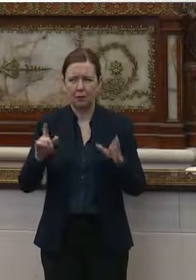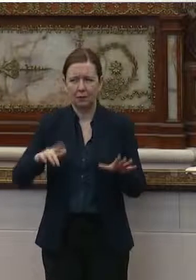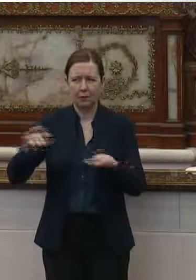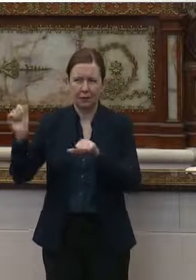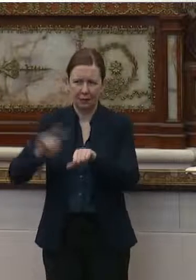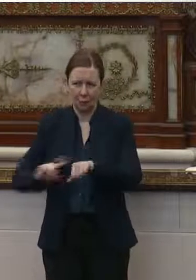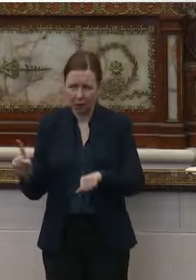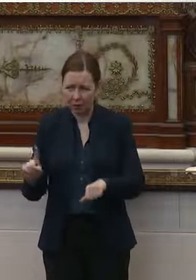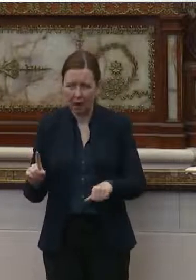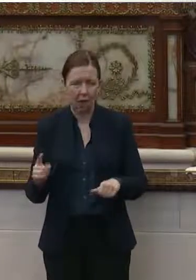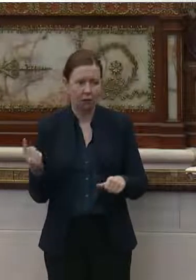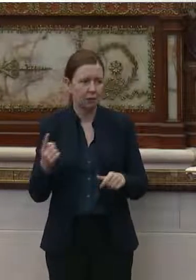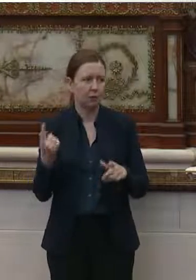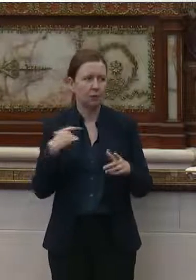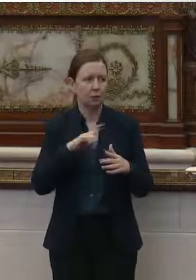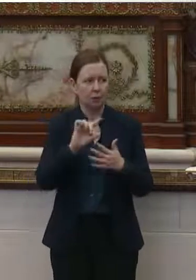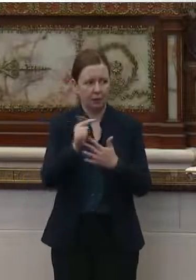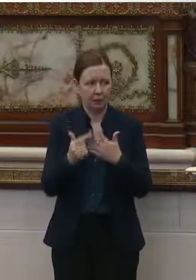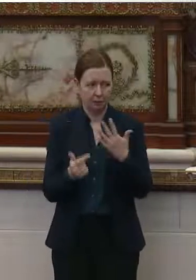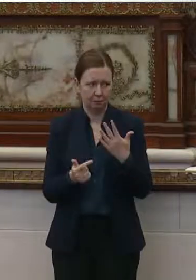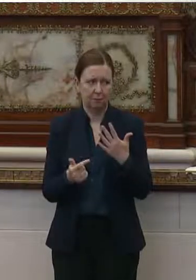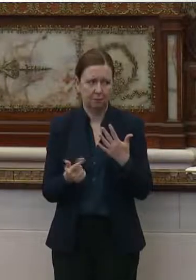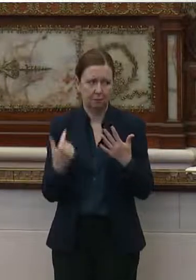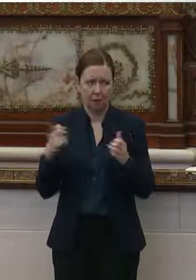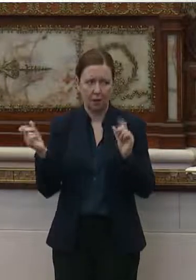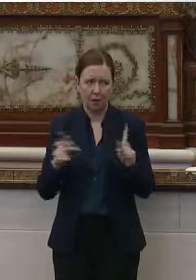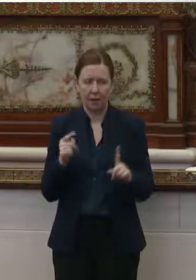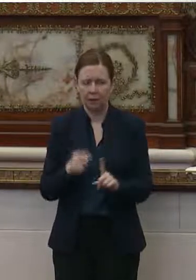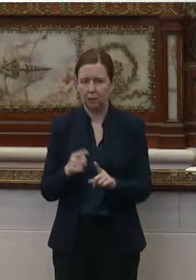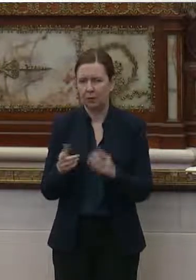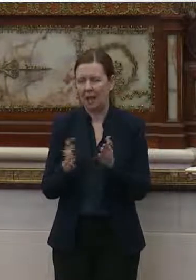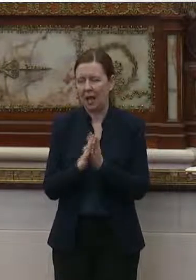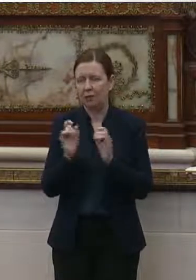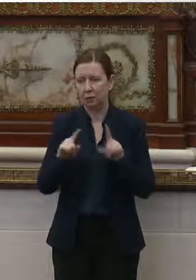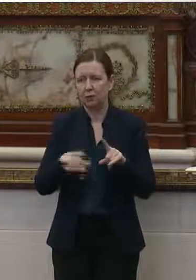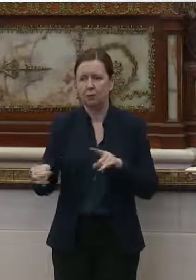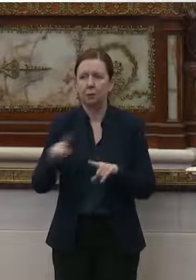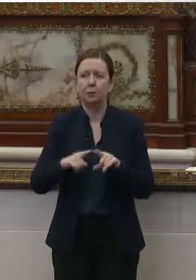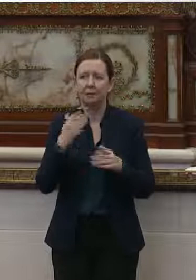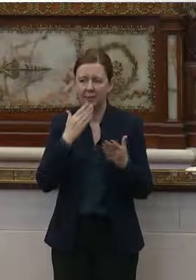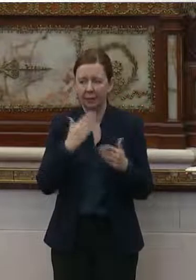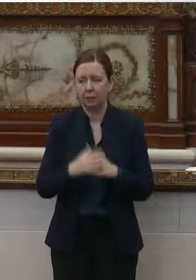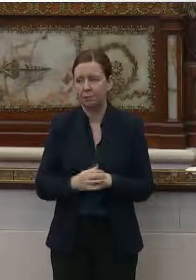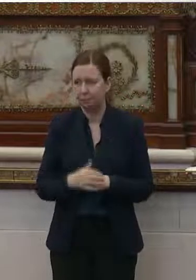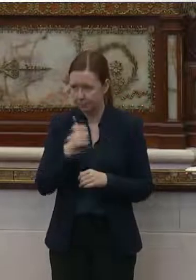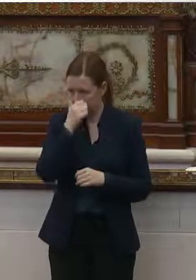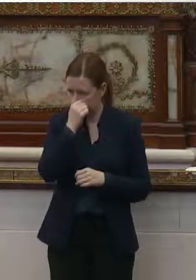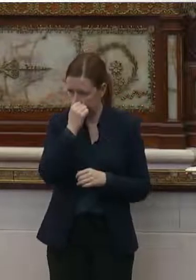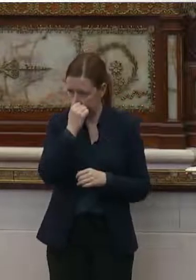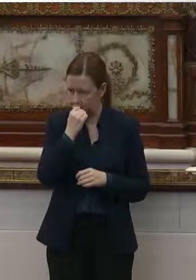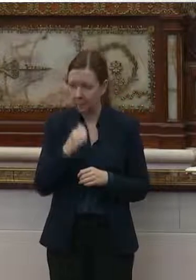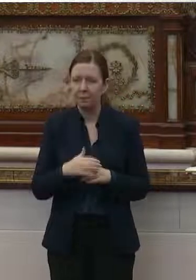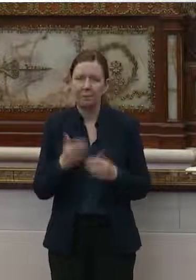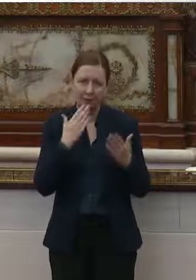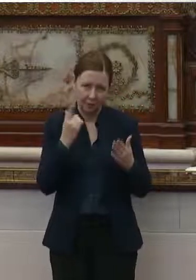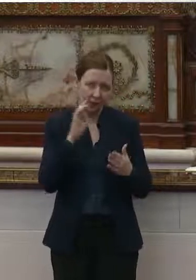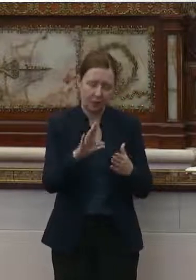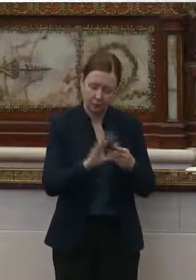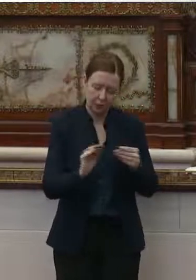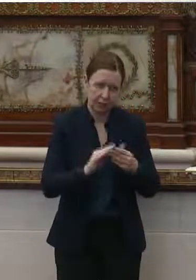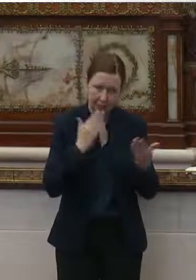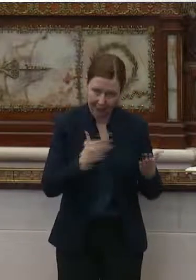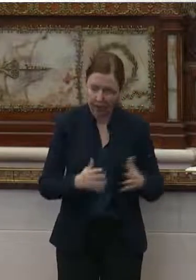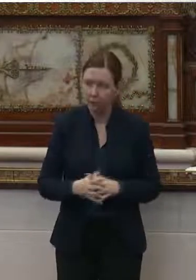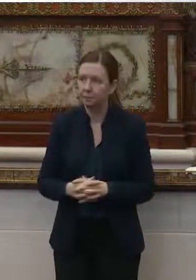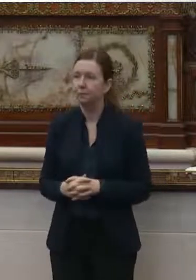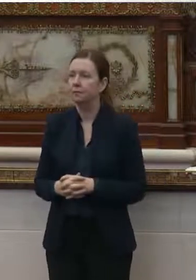on this particular panel. So once we go through the panel, I'll come back and ask questions for this panel. But thank you. Okay. you, Jones for your testimony.